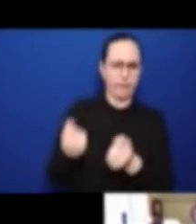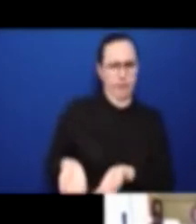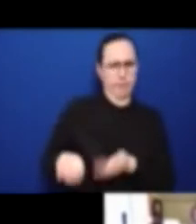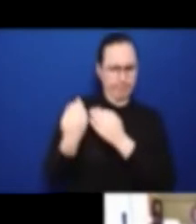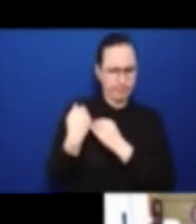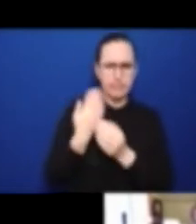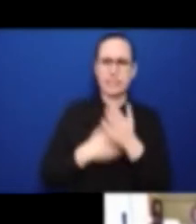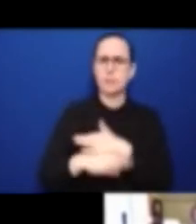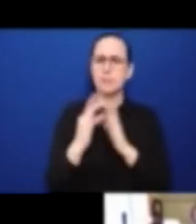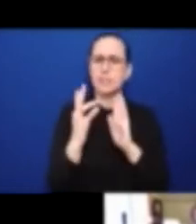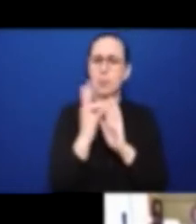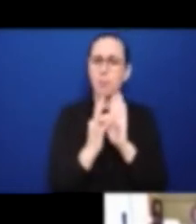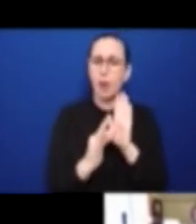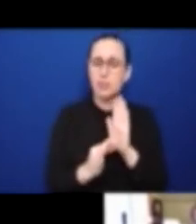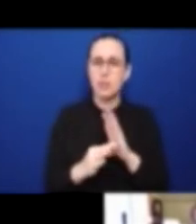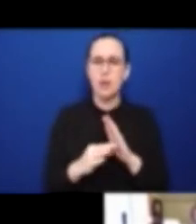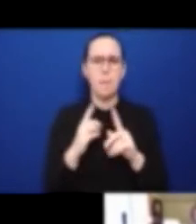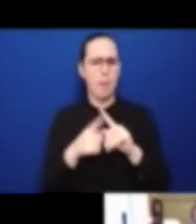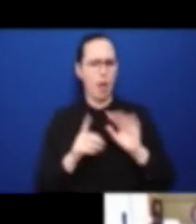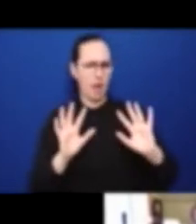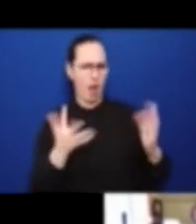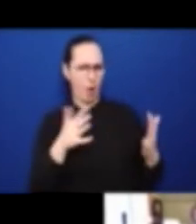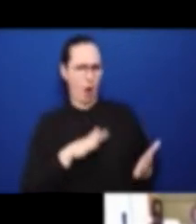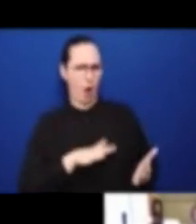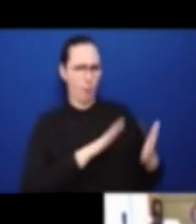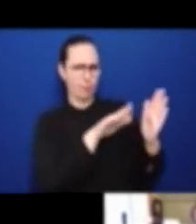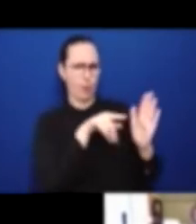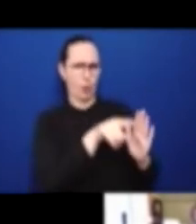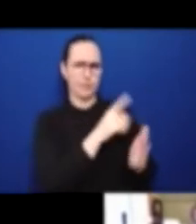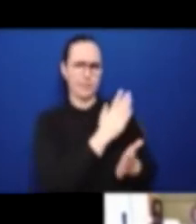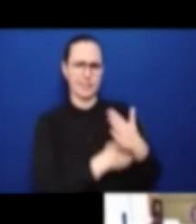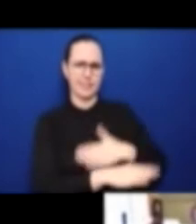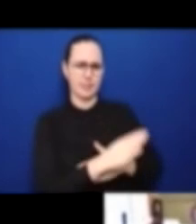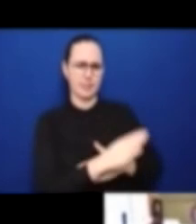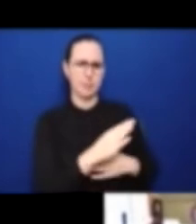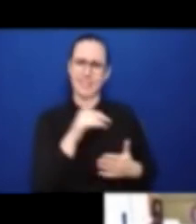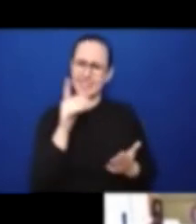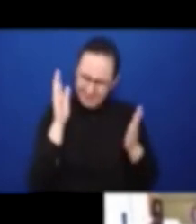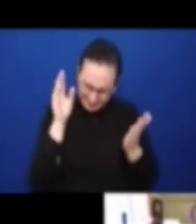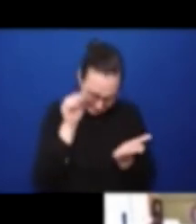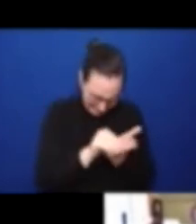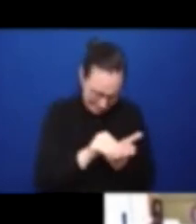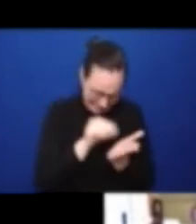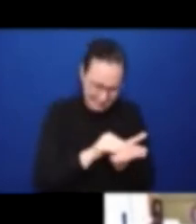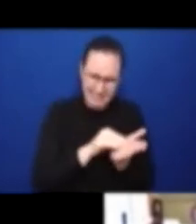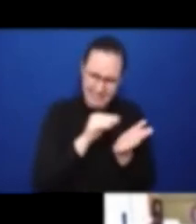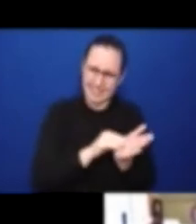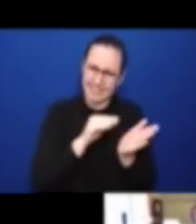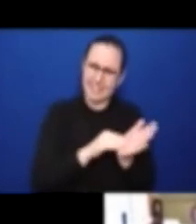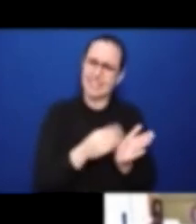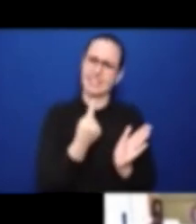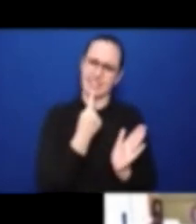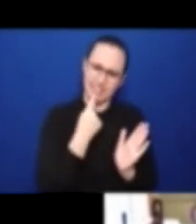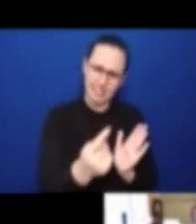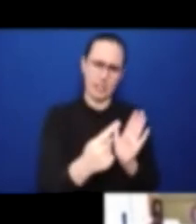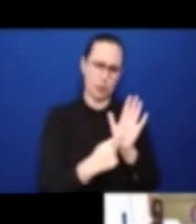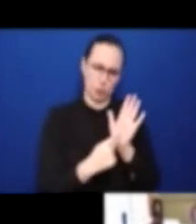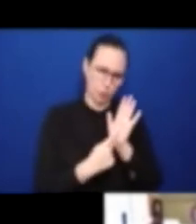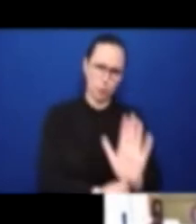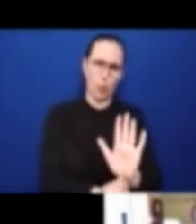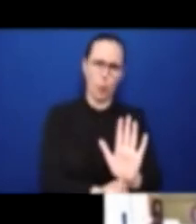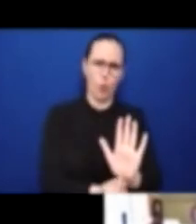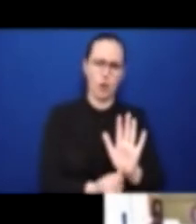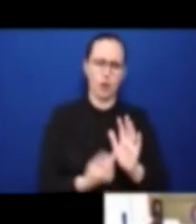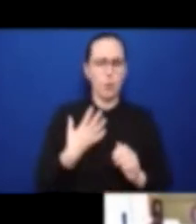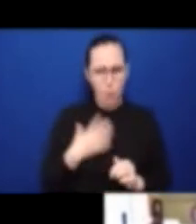that is new and exciting. And, you know, we're working hard across the world, disability organizations are working hard across the world to